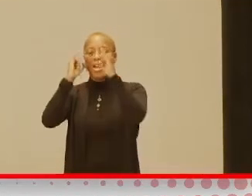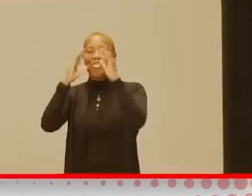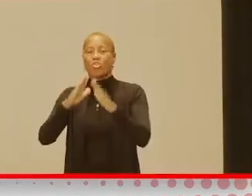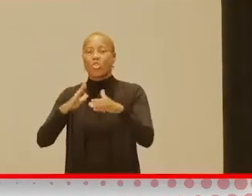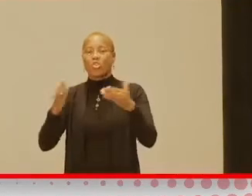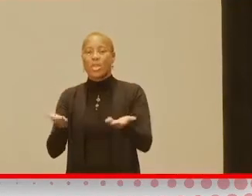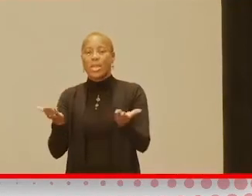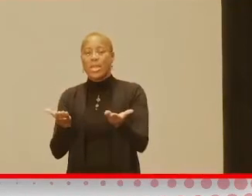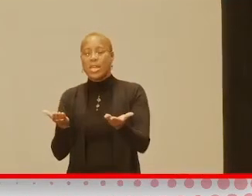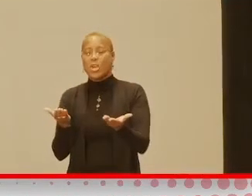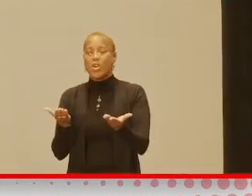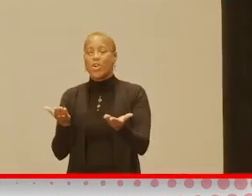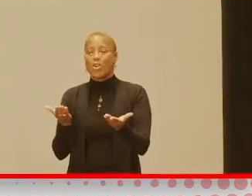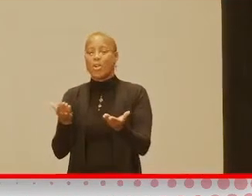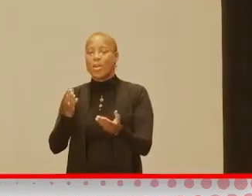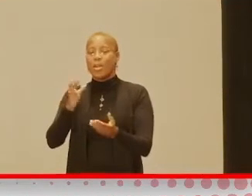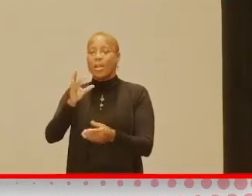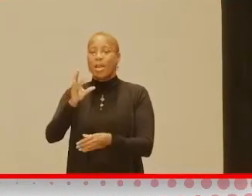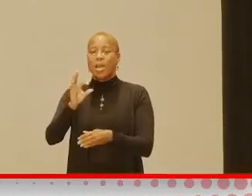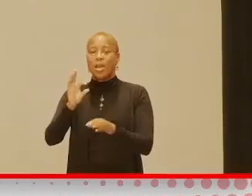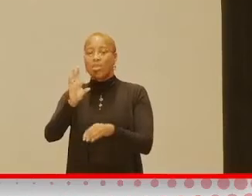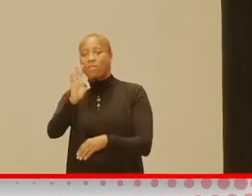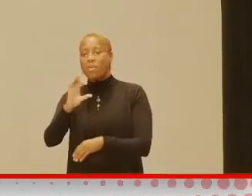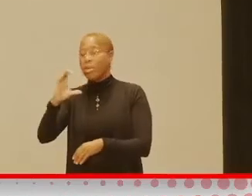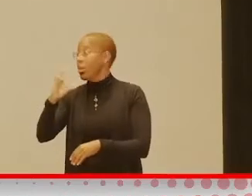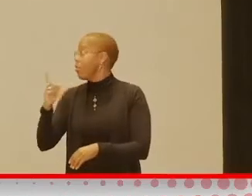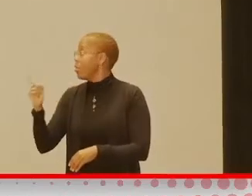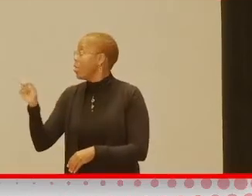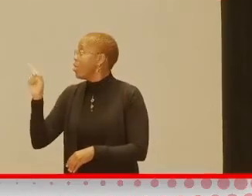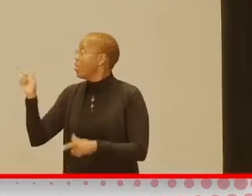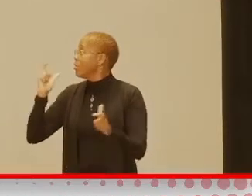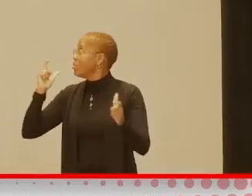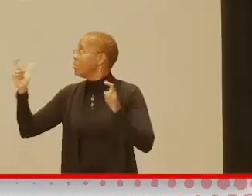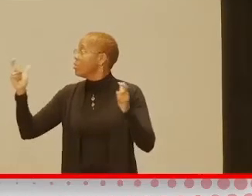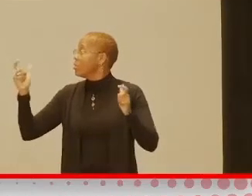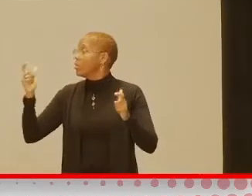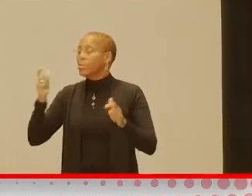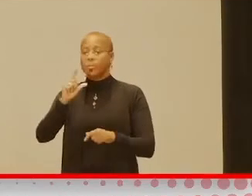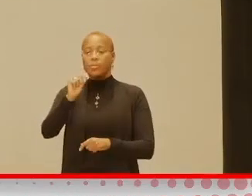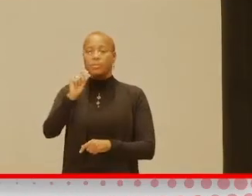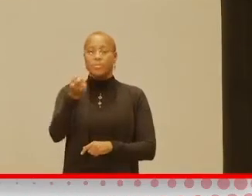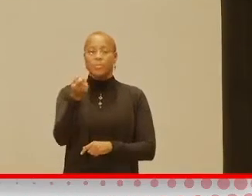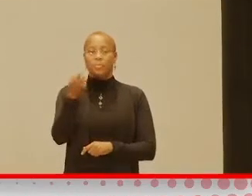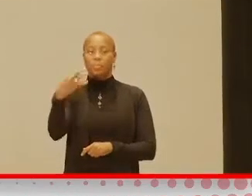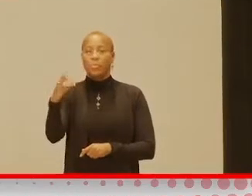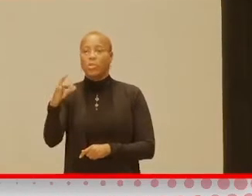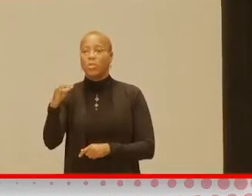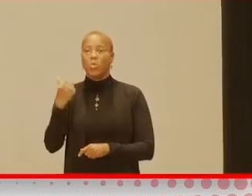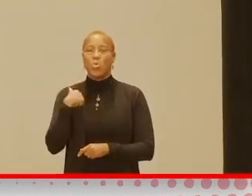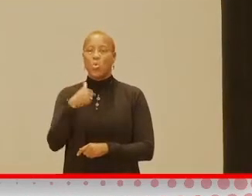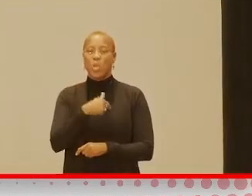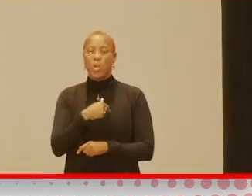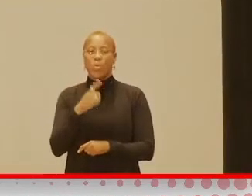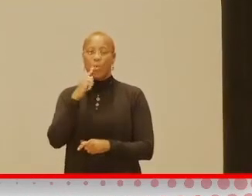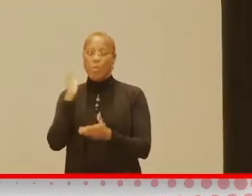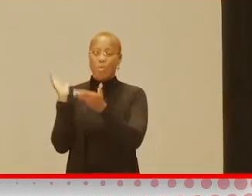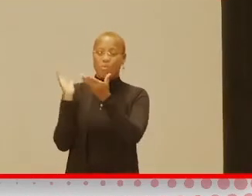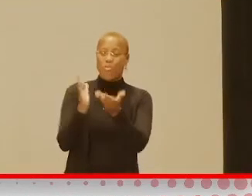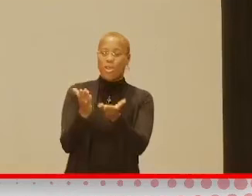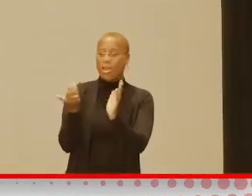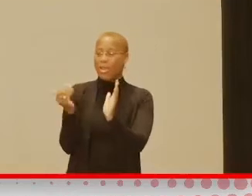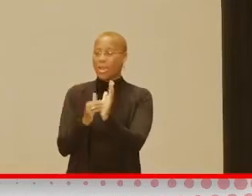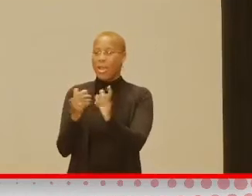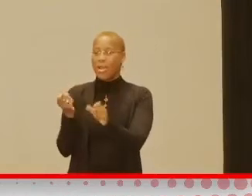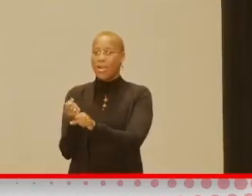This bigger picture is from 2019 where we had a great group of us all dancing together and we will be bringing that back next